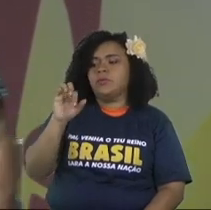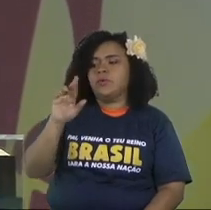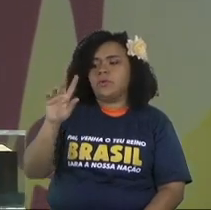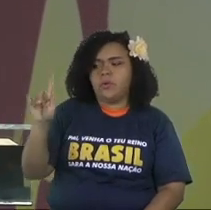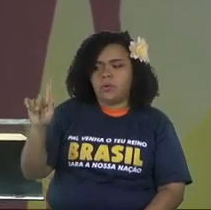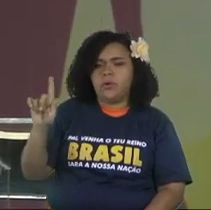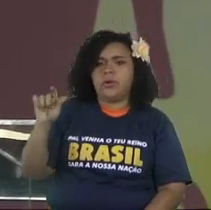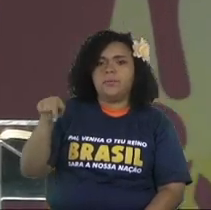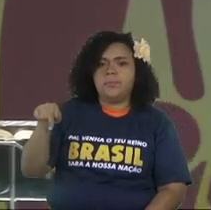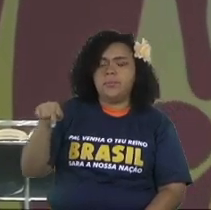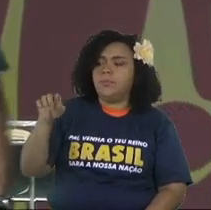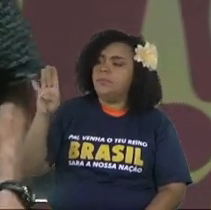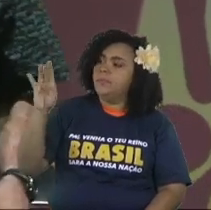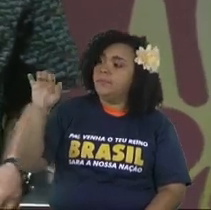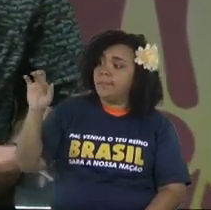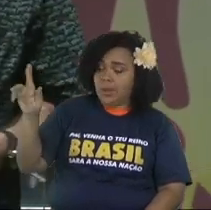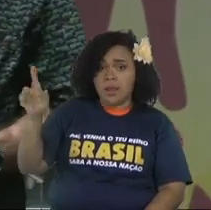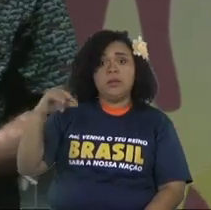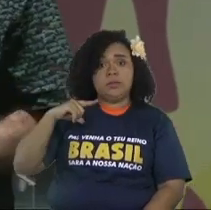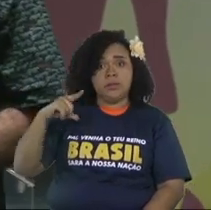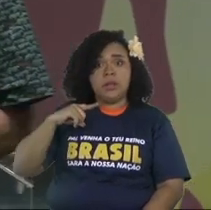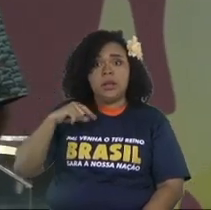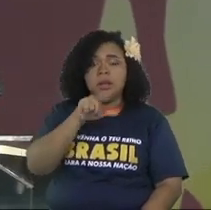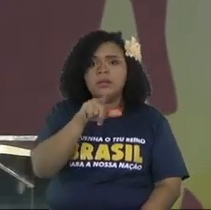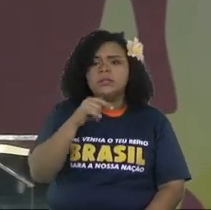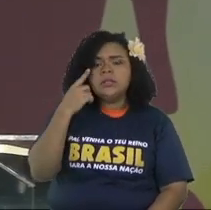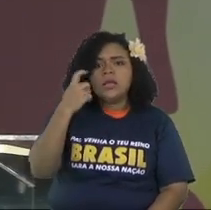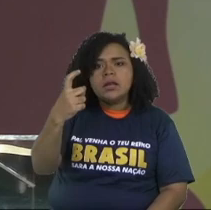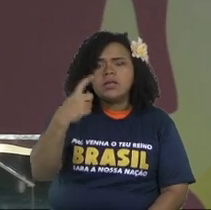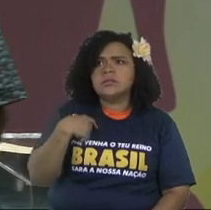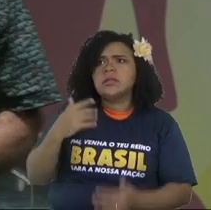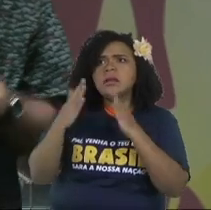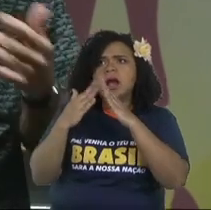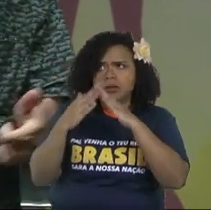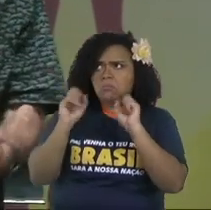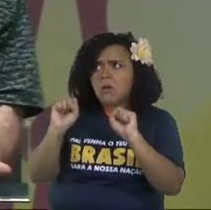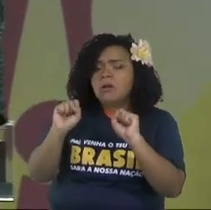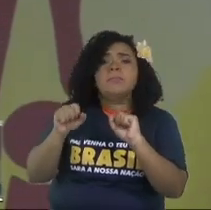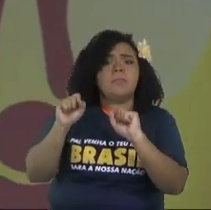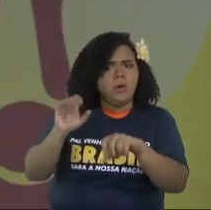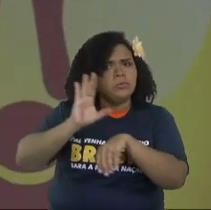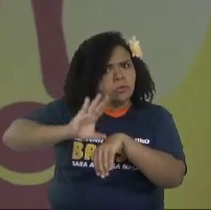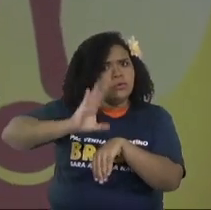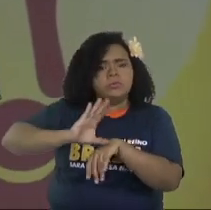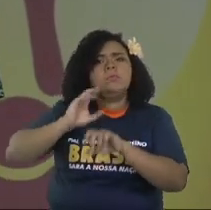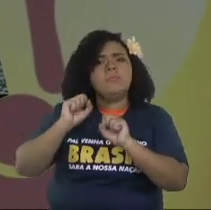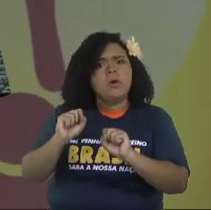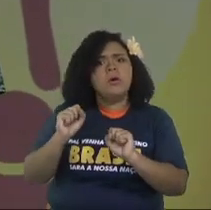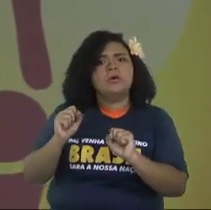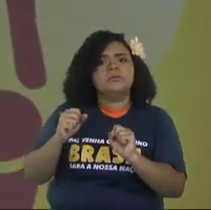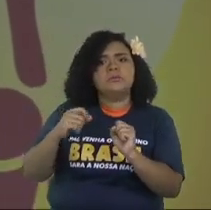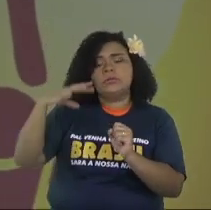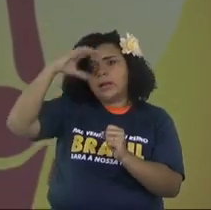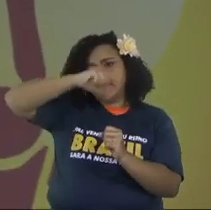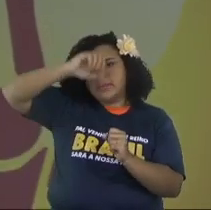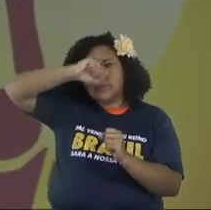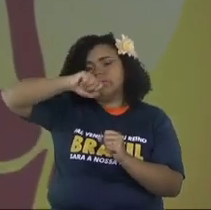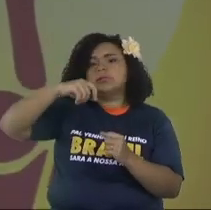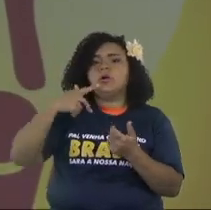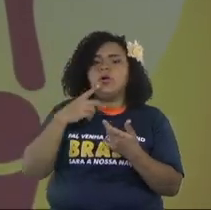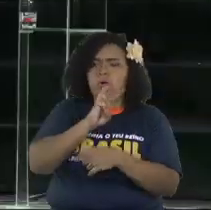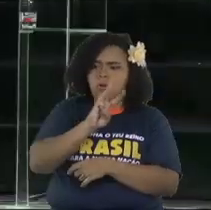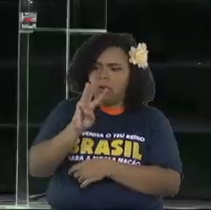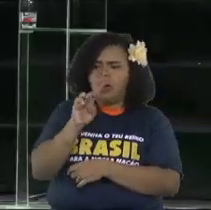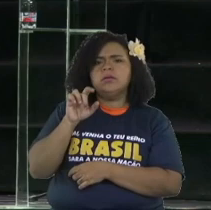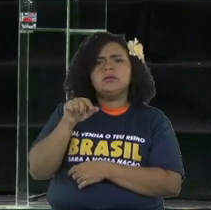start tomorrow today we had 190 people almost 200 people but we can make